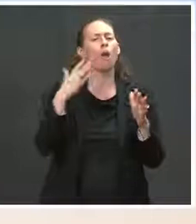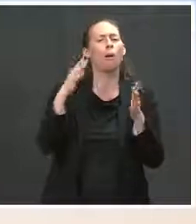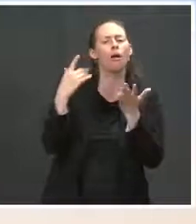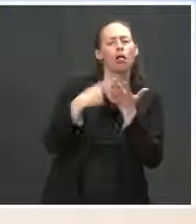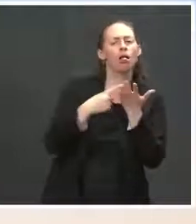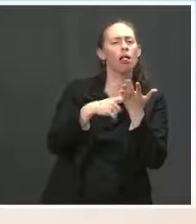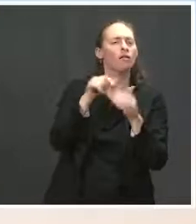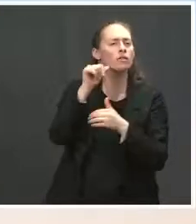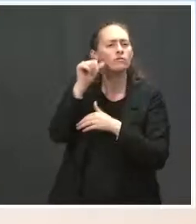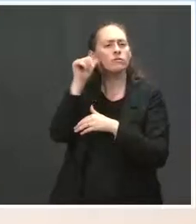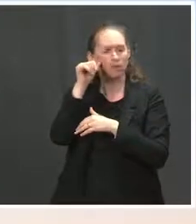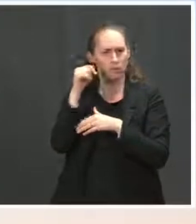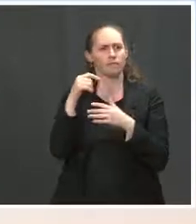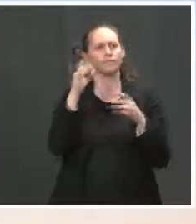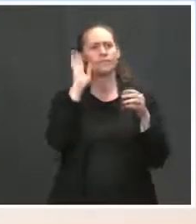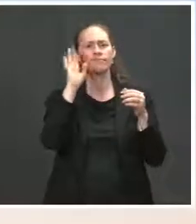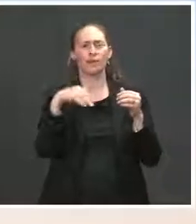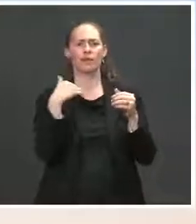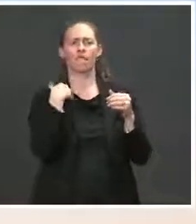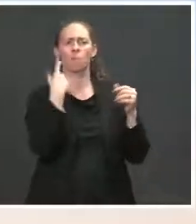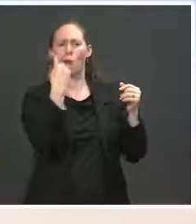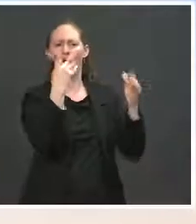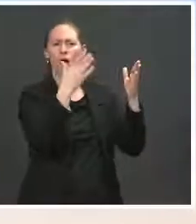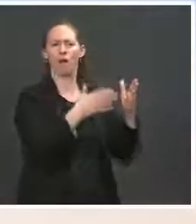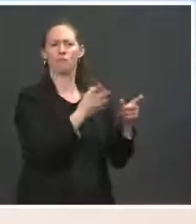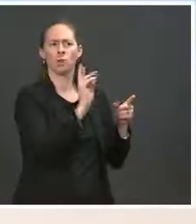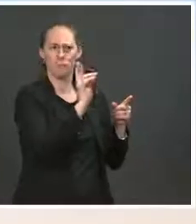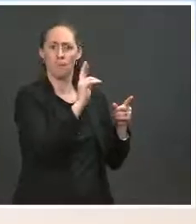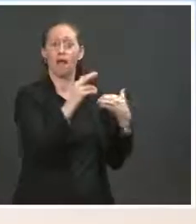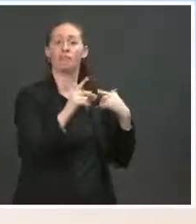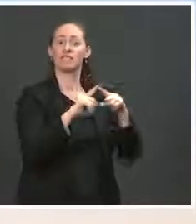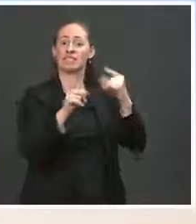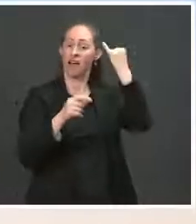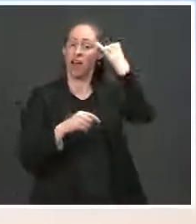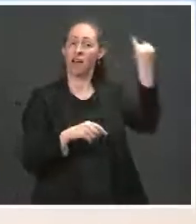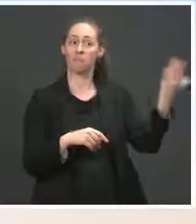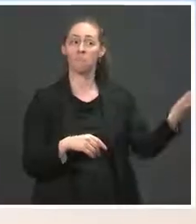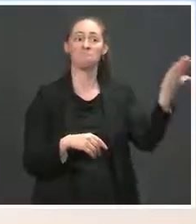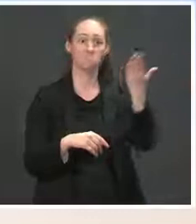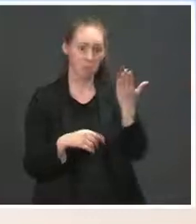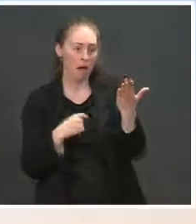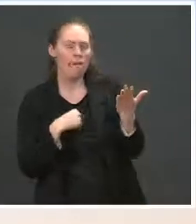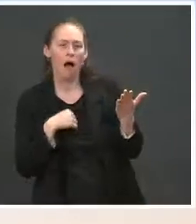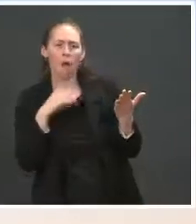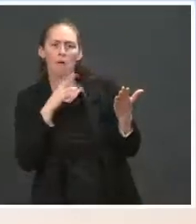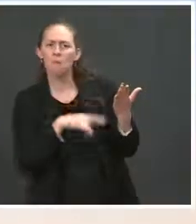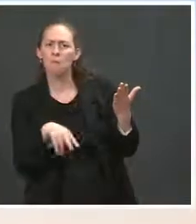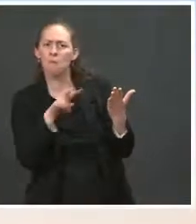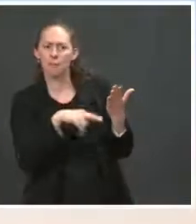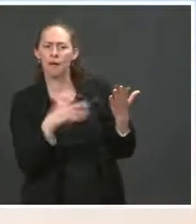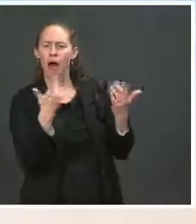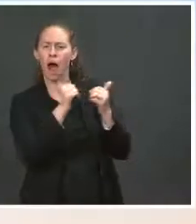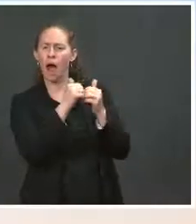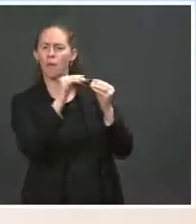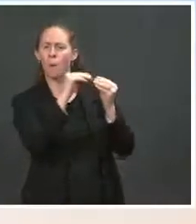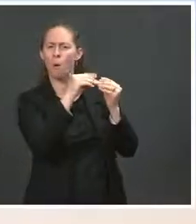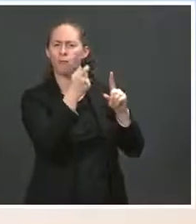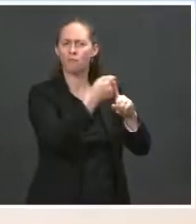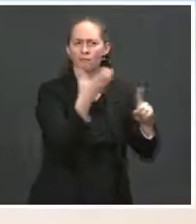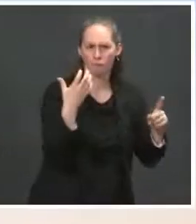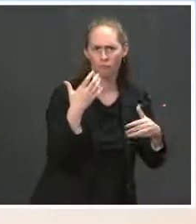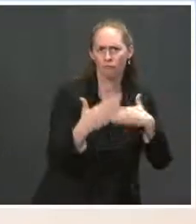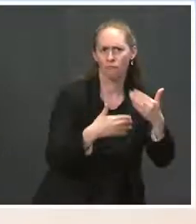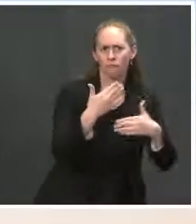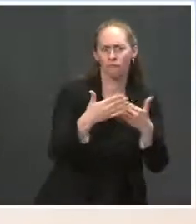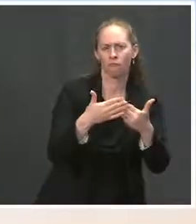counterproposal yesterday. The stage we're in now is we will have discussions. We'll get a full briefing. We expect those to happen through the course